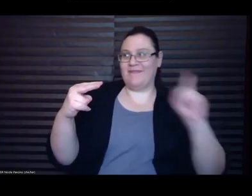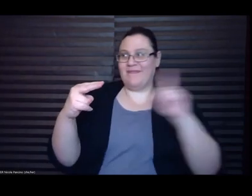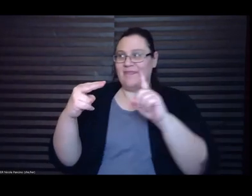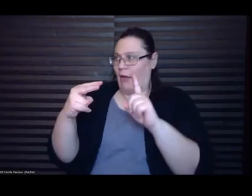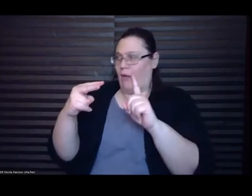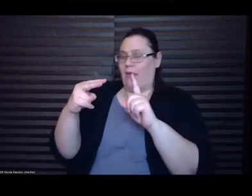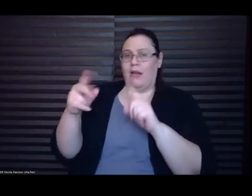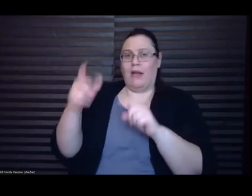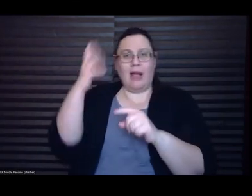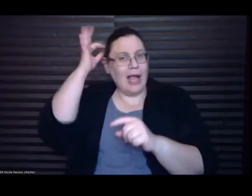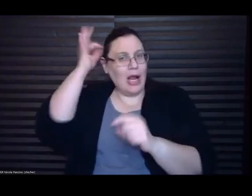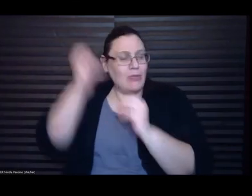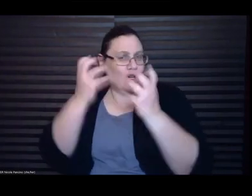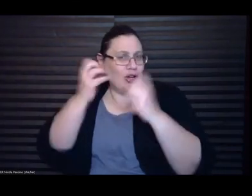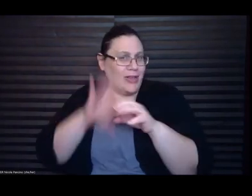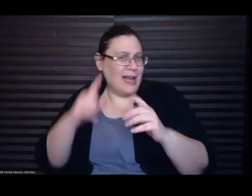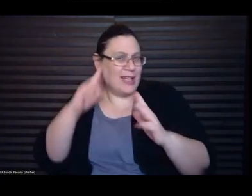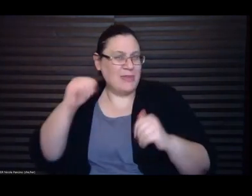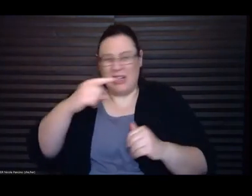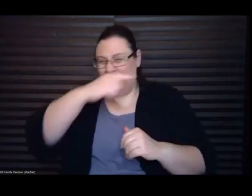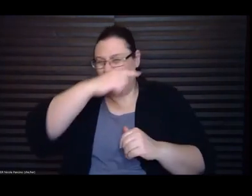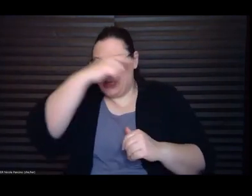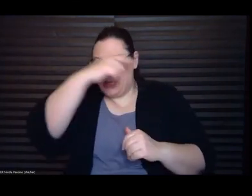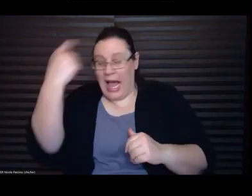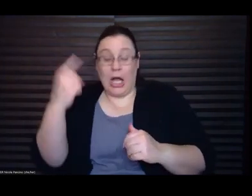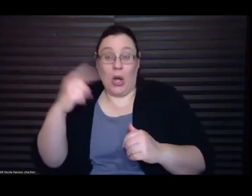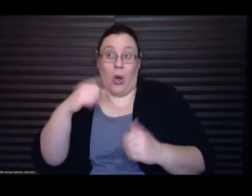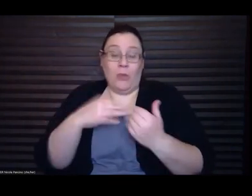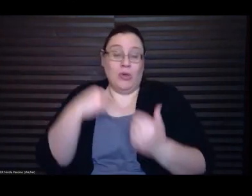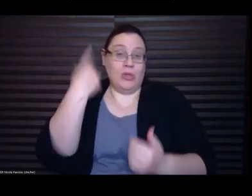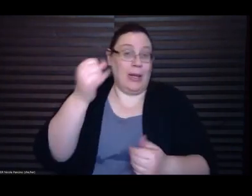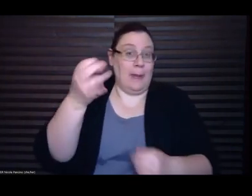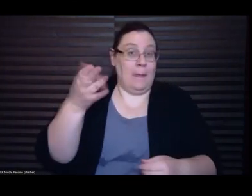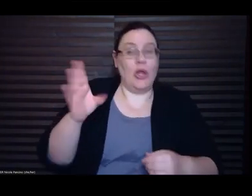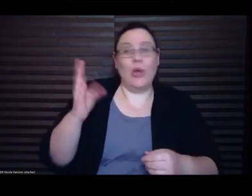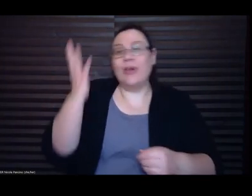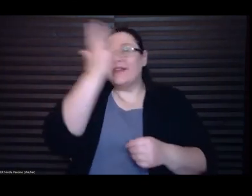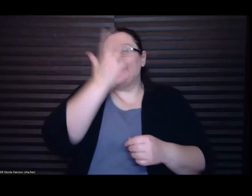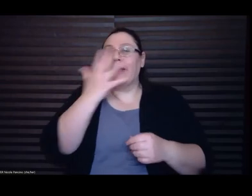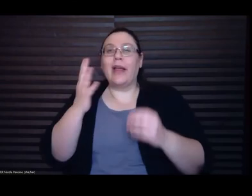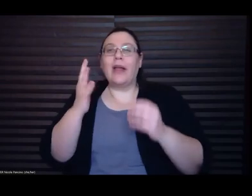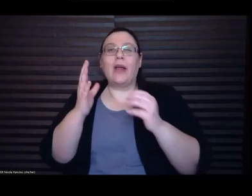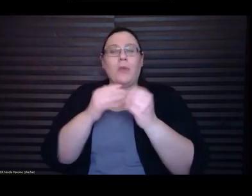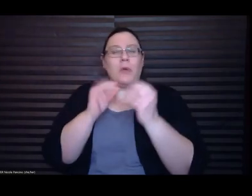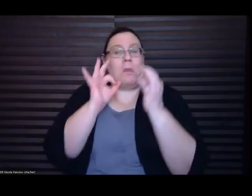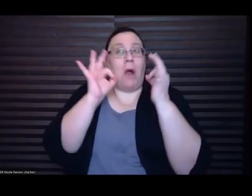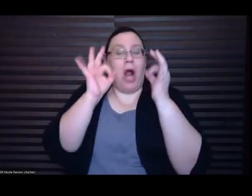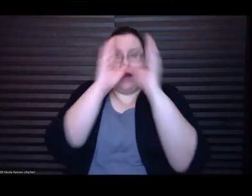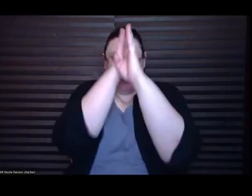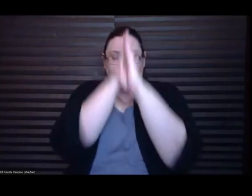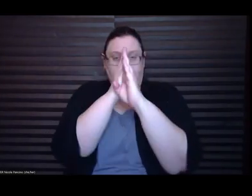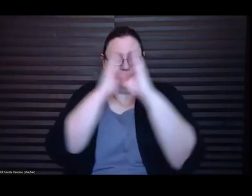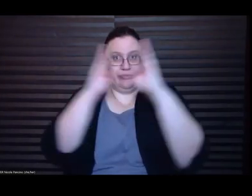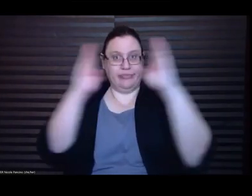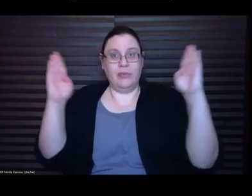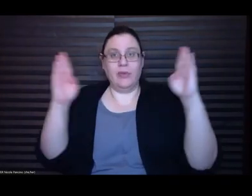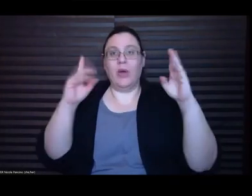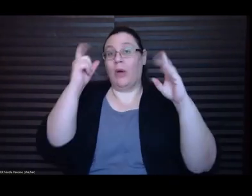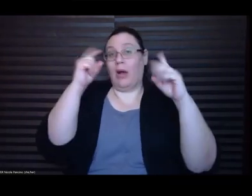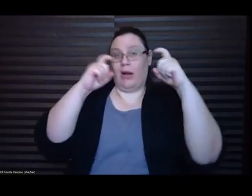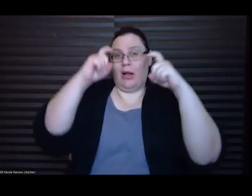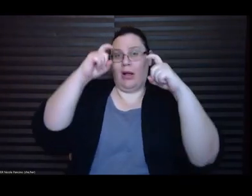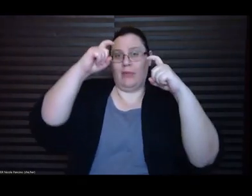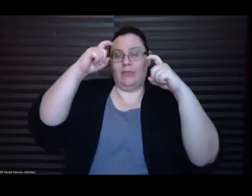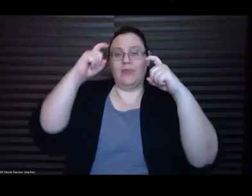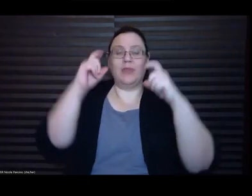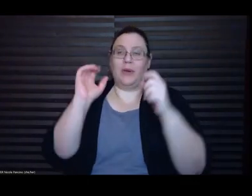His face is almost obscenely symmetrical, the one of his eyebrows is higher than the other, and it makes his smile seem a little smug. It is the second day of summer,